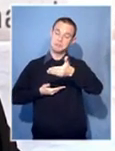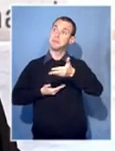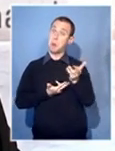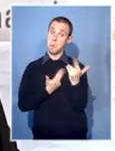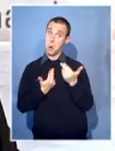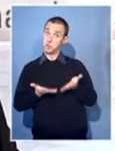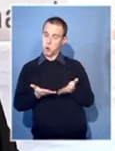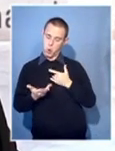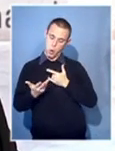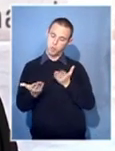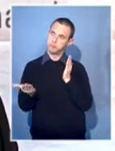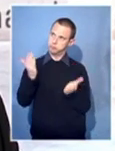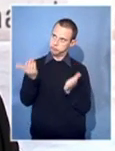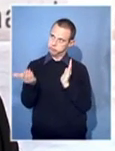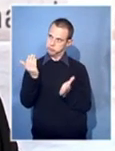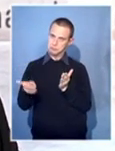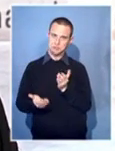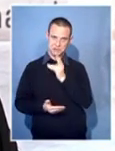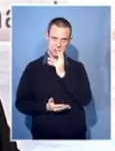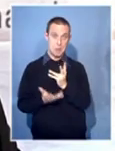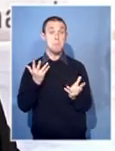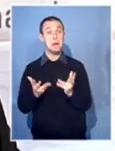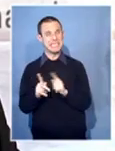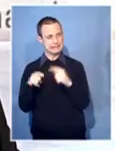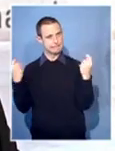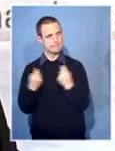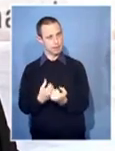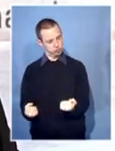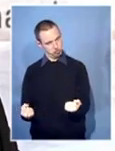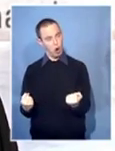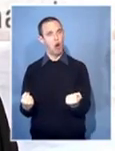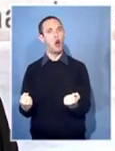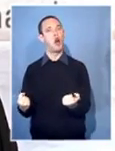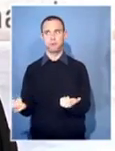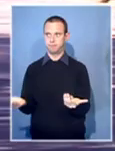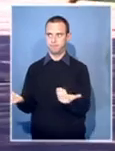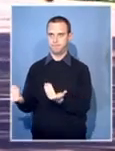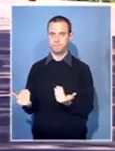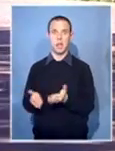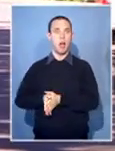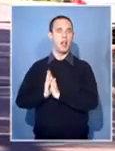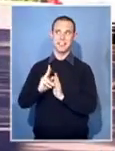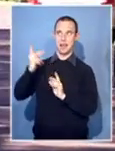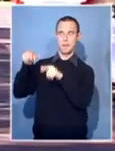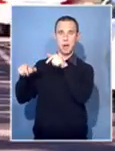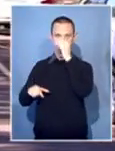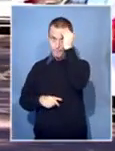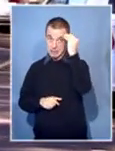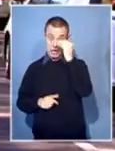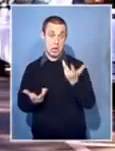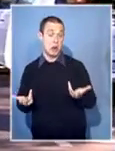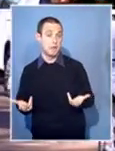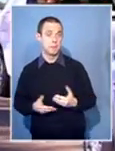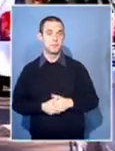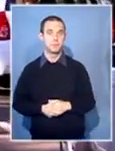obviously perhaps establish a very strong team and get opinion if necessary. Will